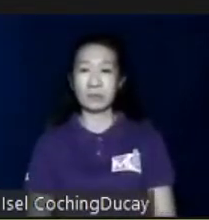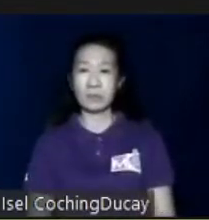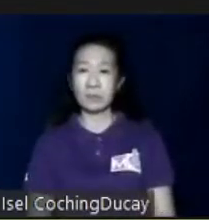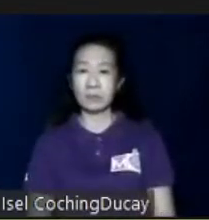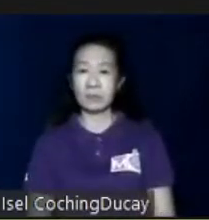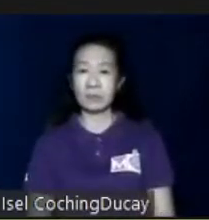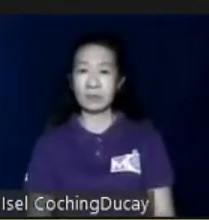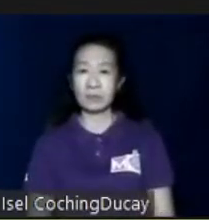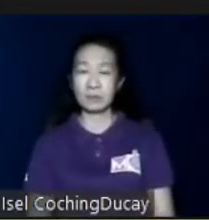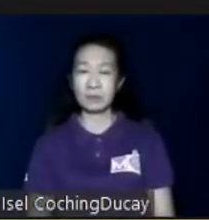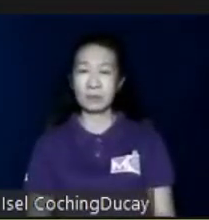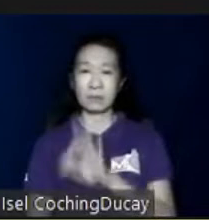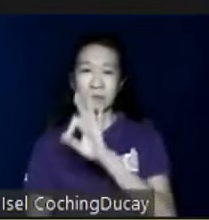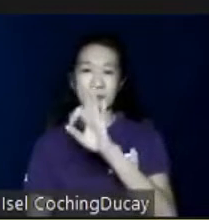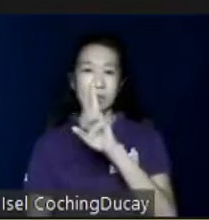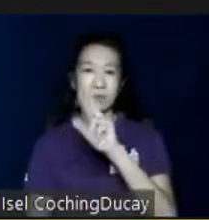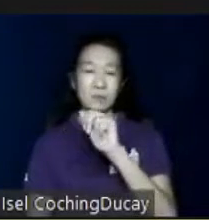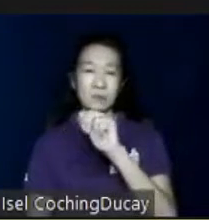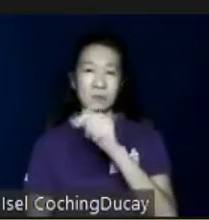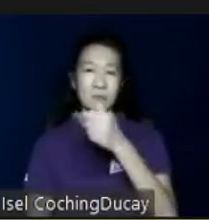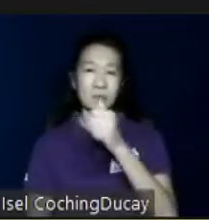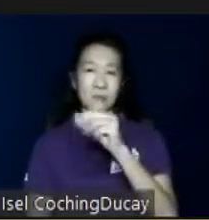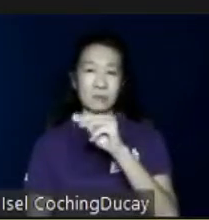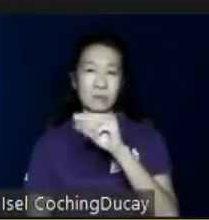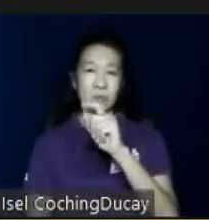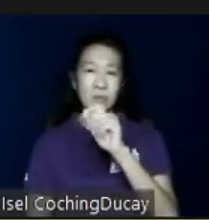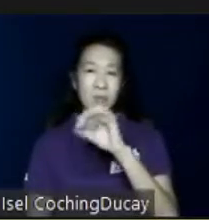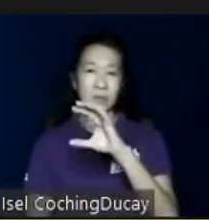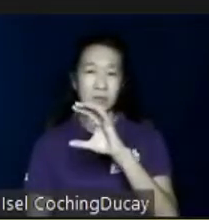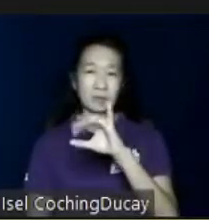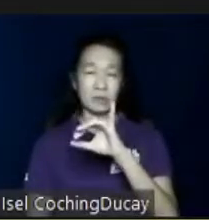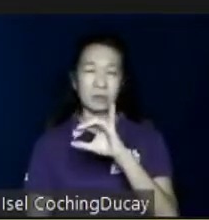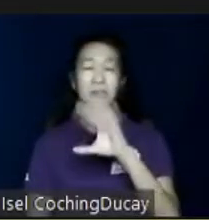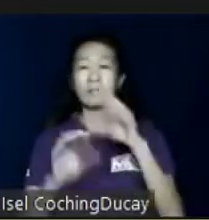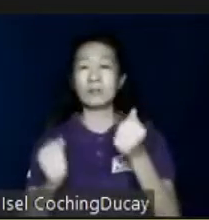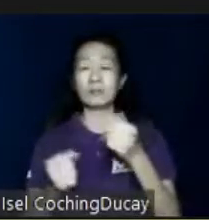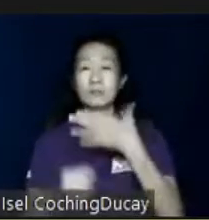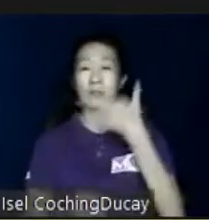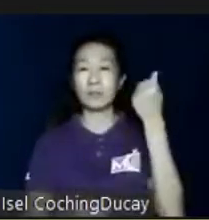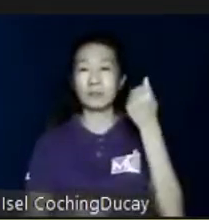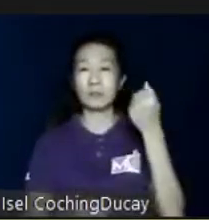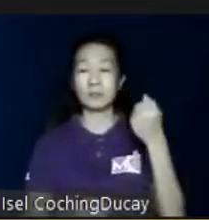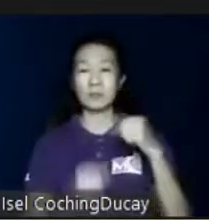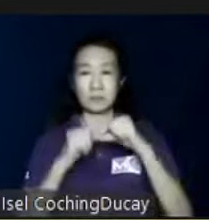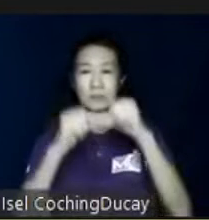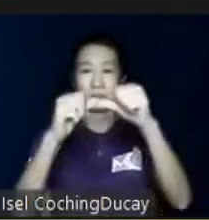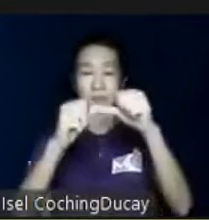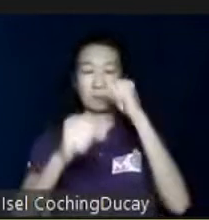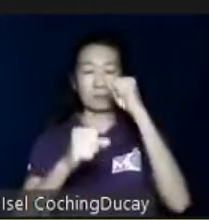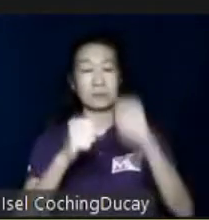pragmatic. We have to be practical on how we can best make this sustainable. So,